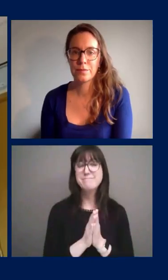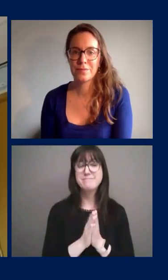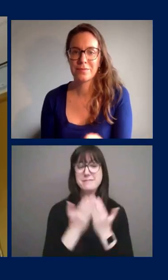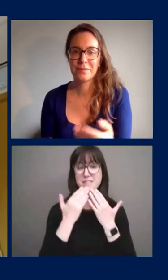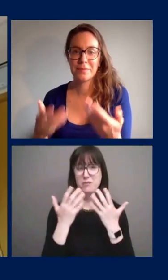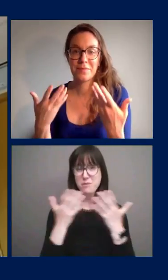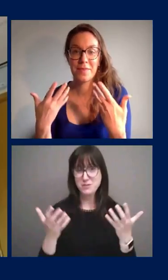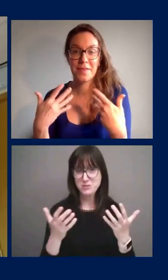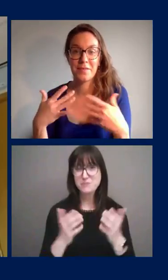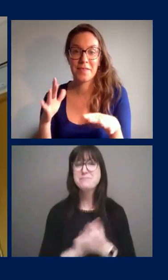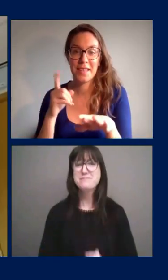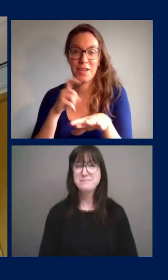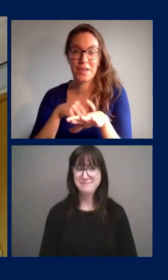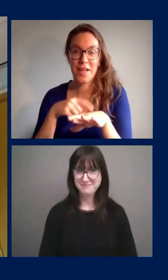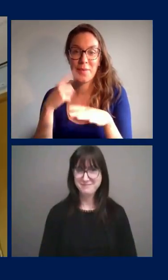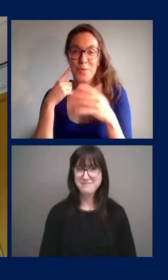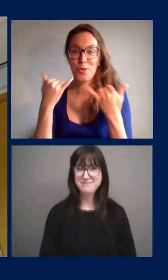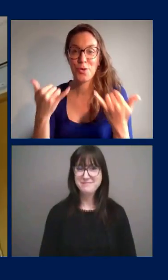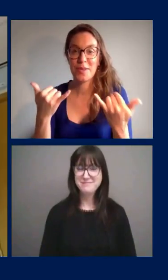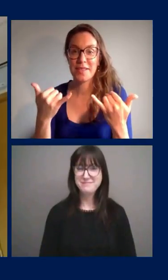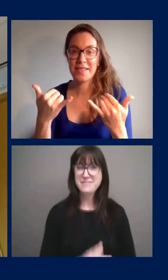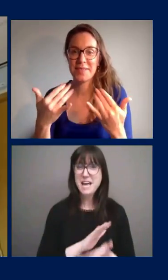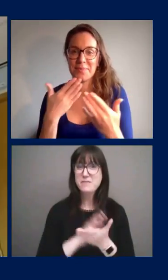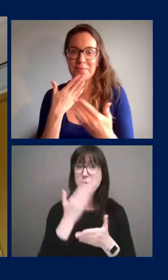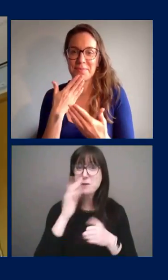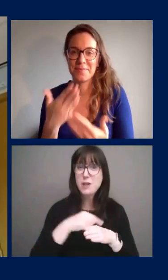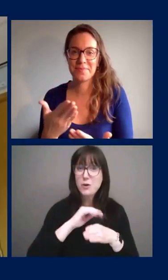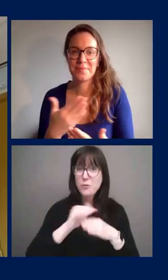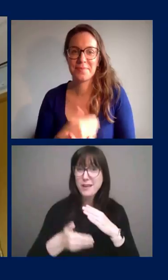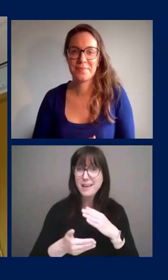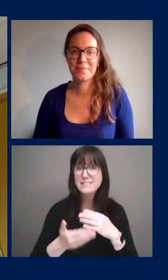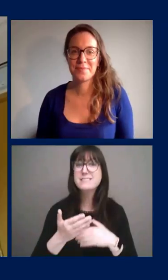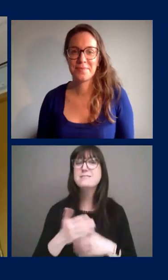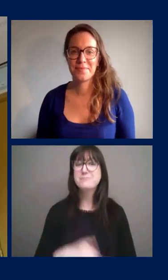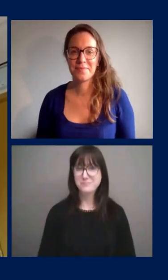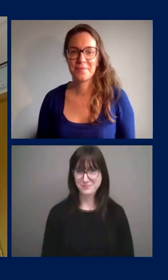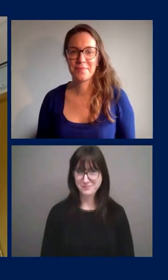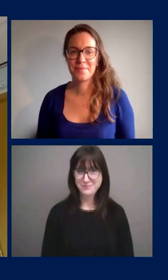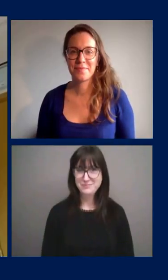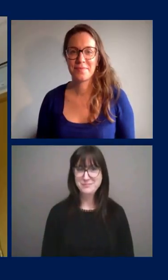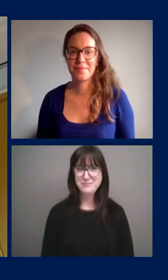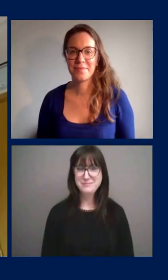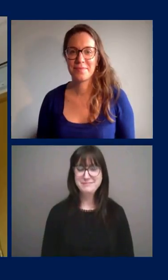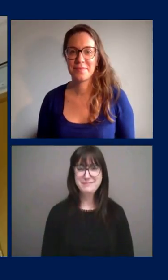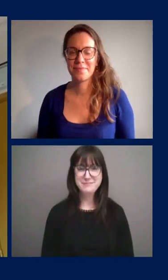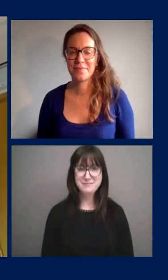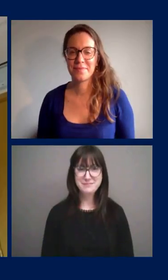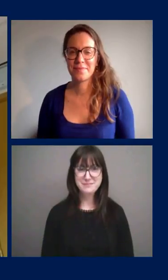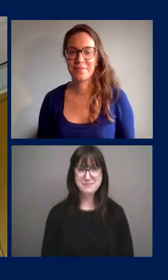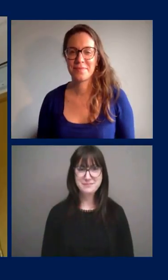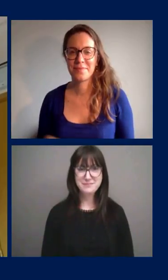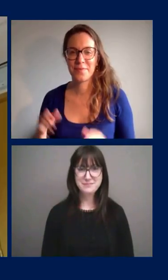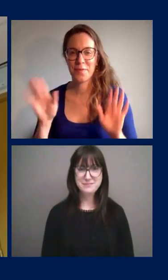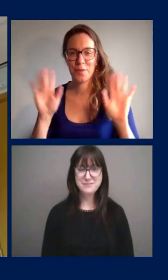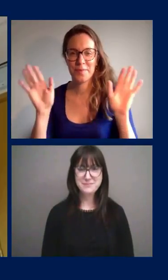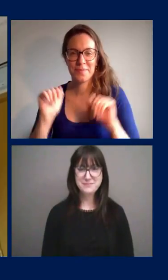thank you very much for joining us have a great long weekend merci au revoir au revoir see